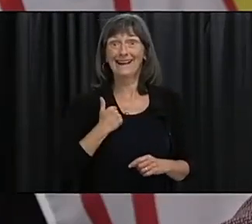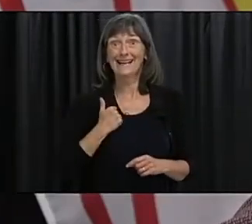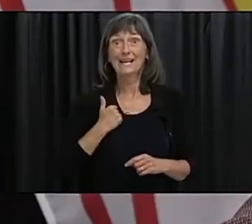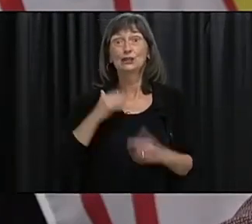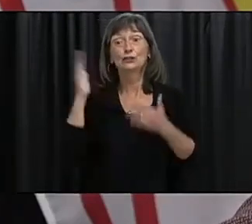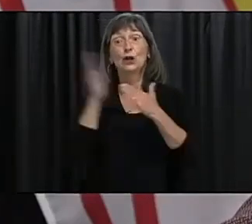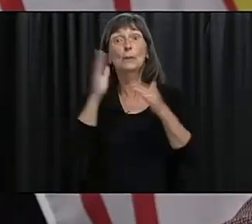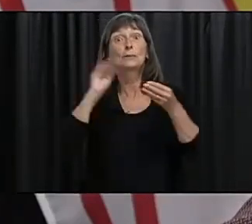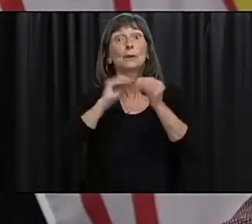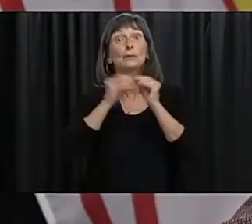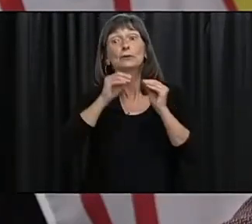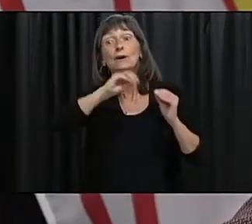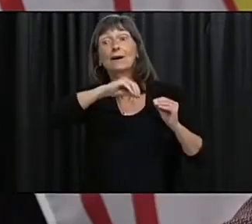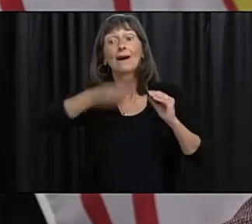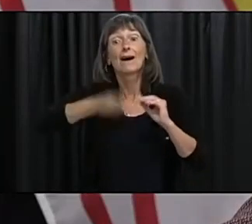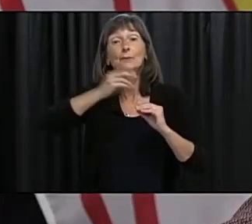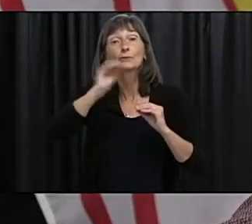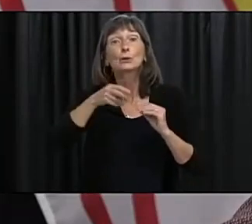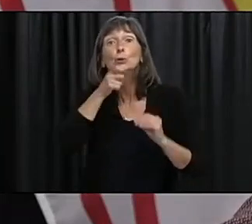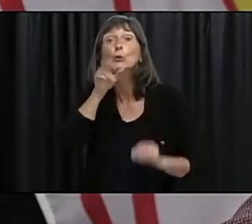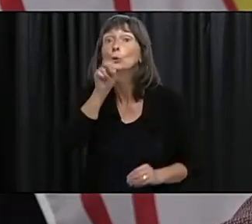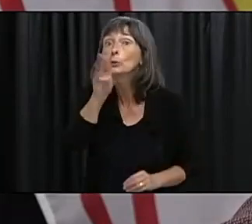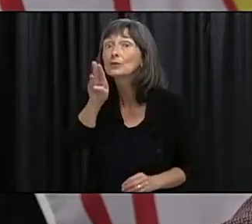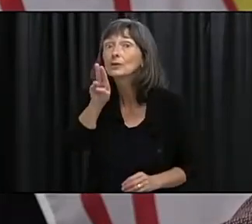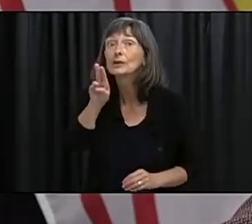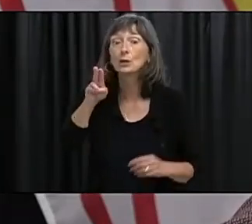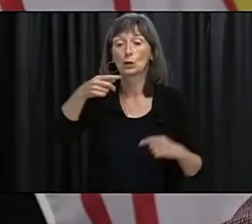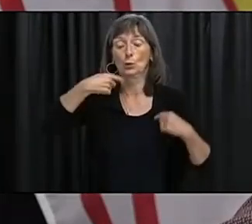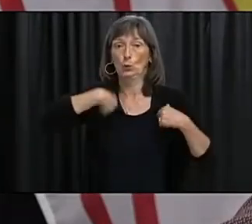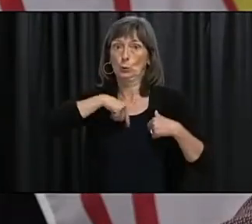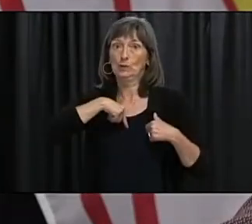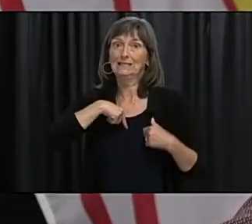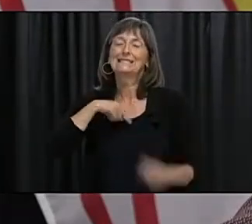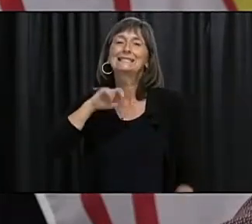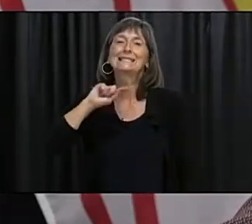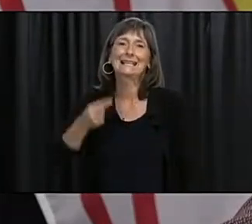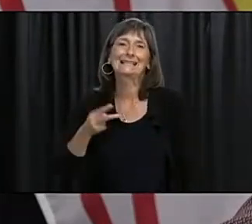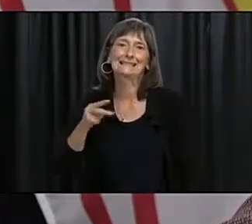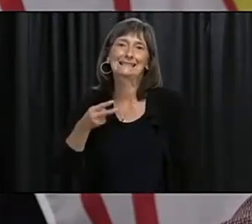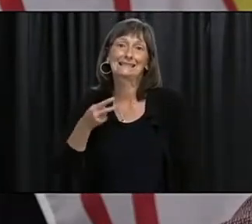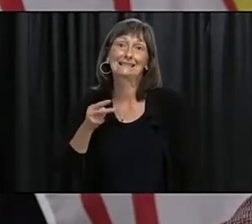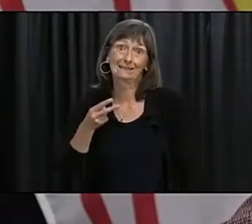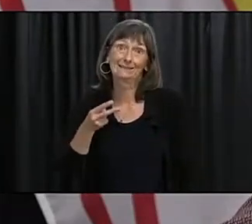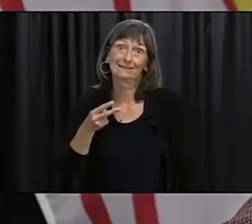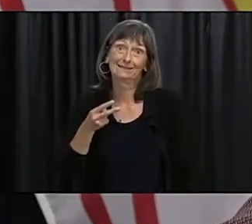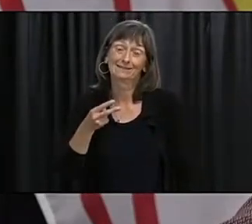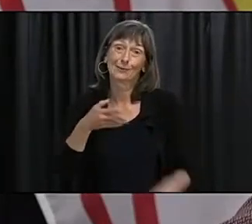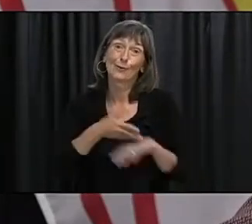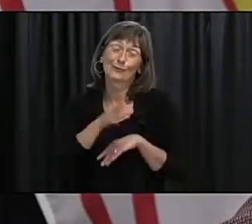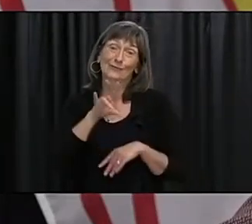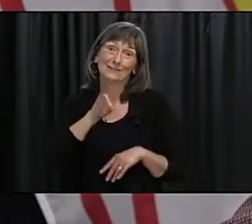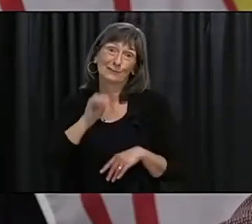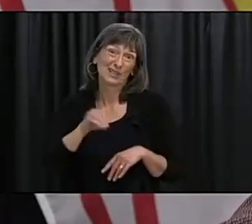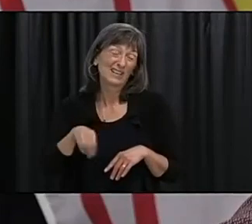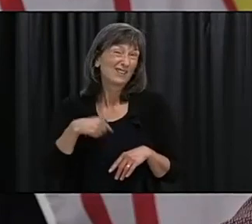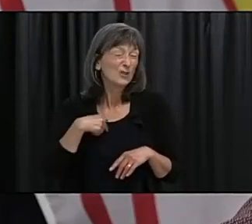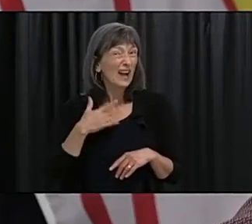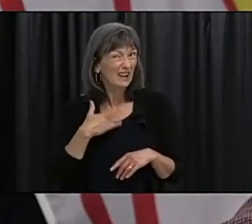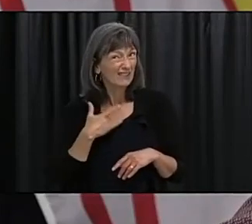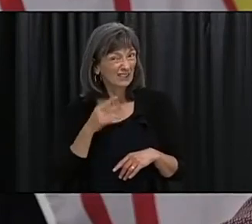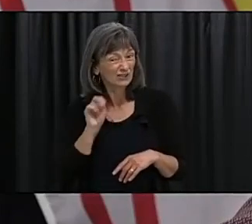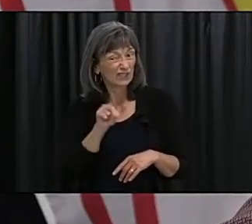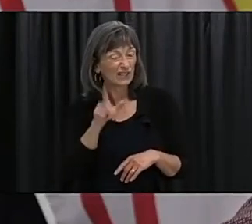so you know I believe I think personally would say that I think Newfoundlanders and Labradors will be quite receptive to receiving